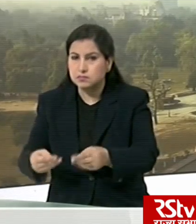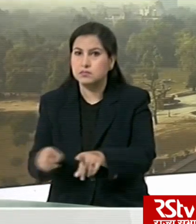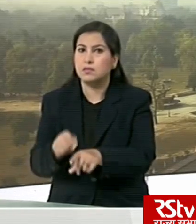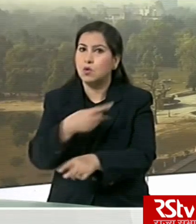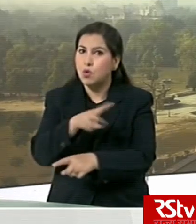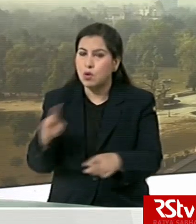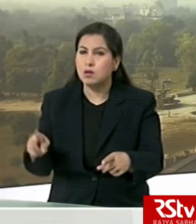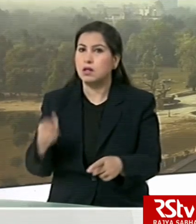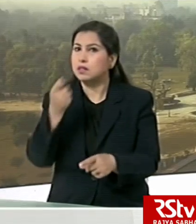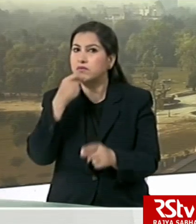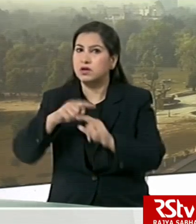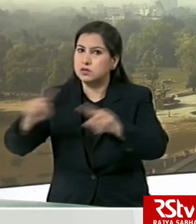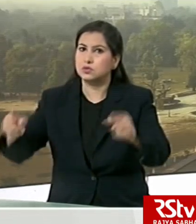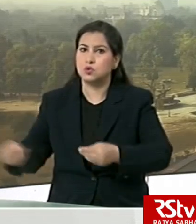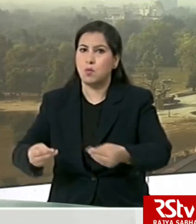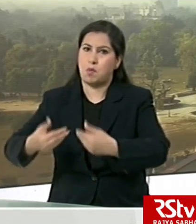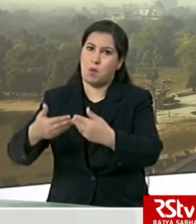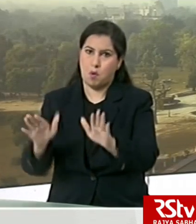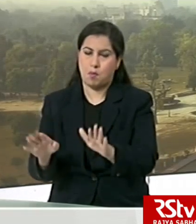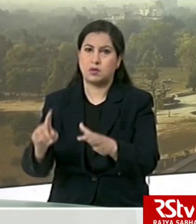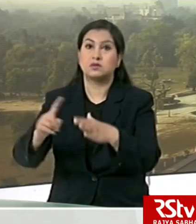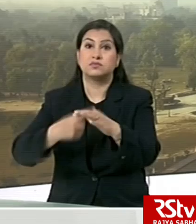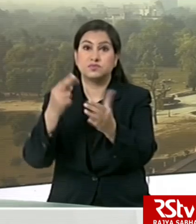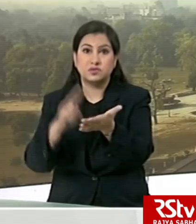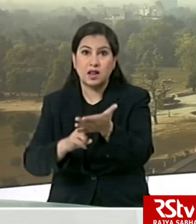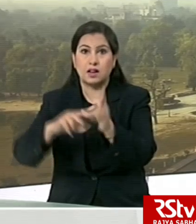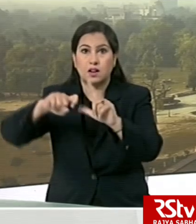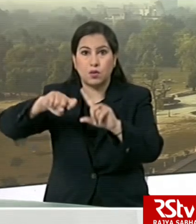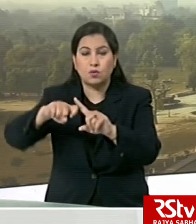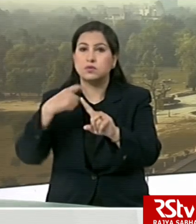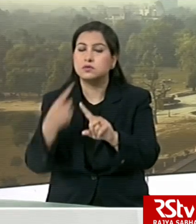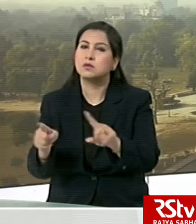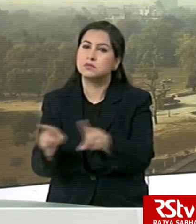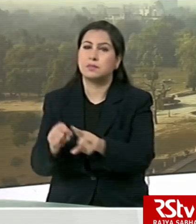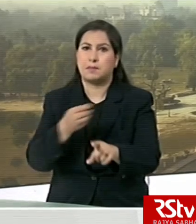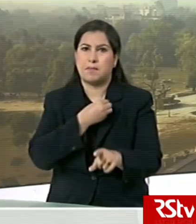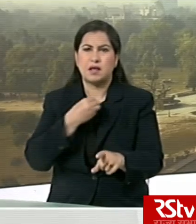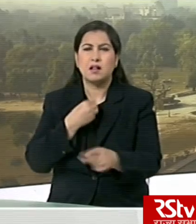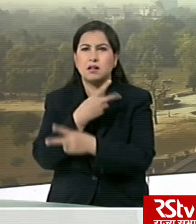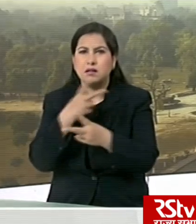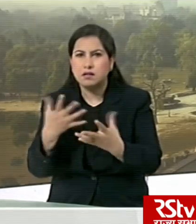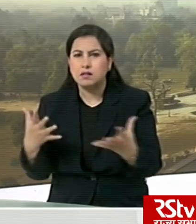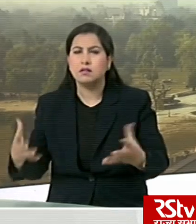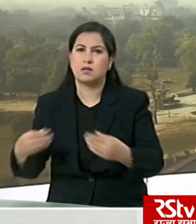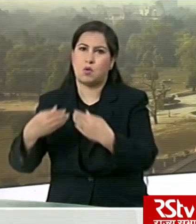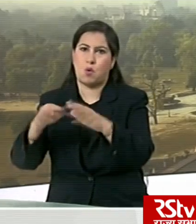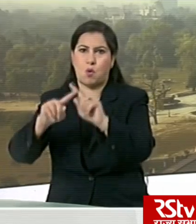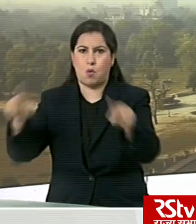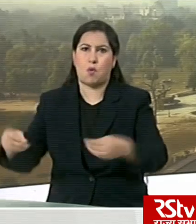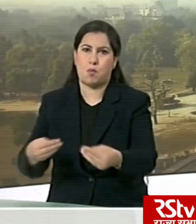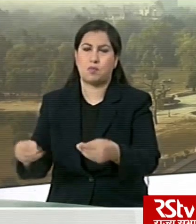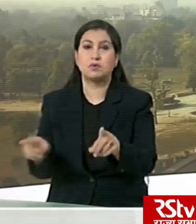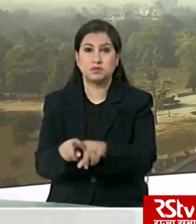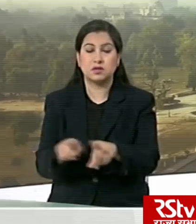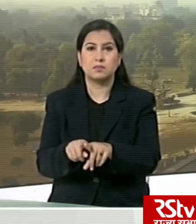pharmacies and all medicine shops, including the Jan Oshidi Kendras and the medical equipment shops. In fact, also